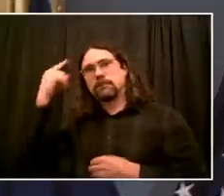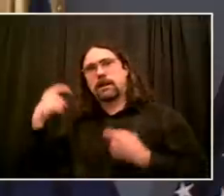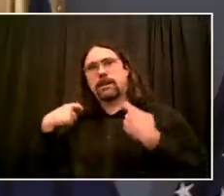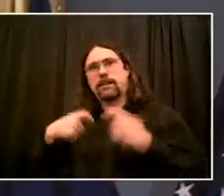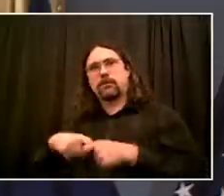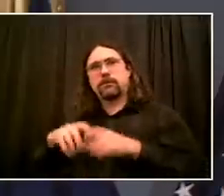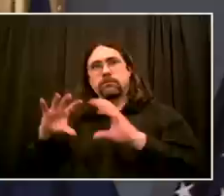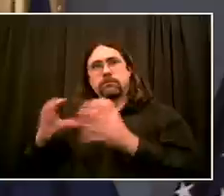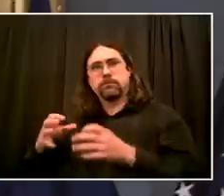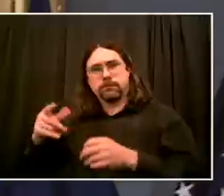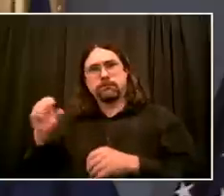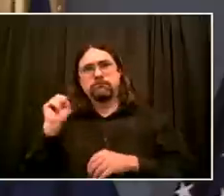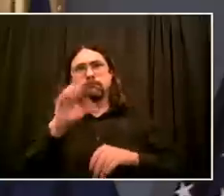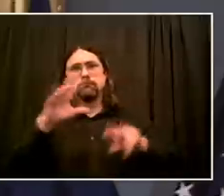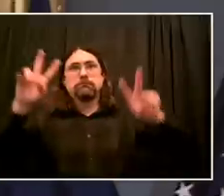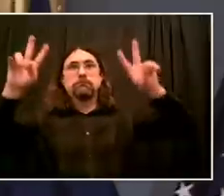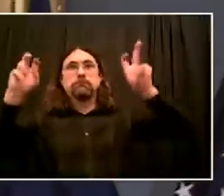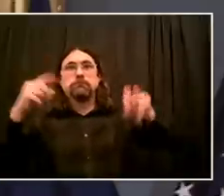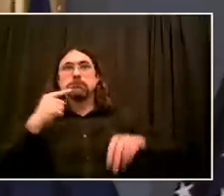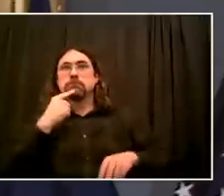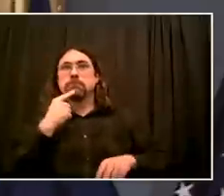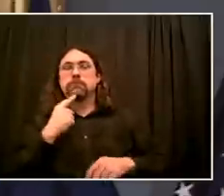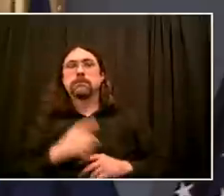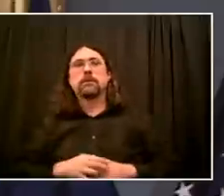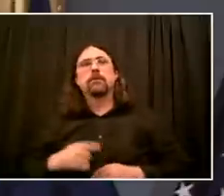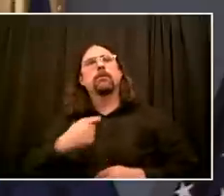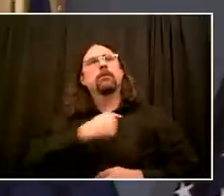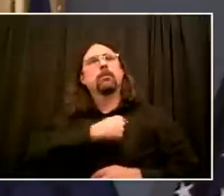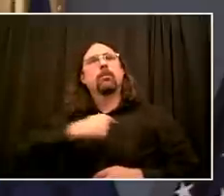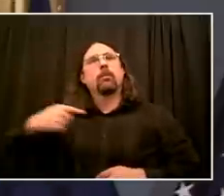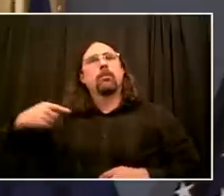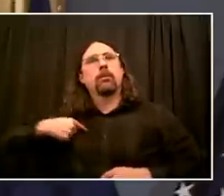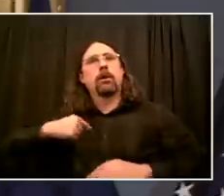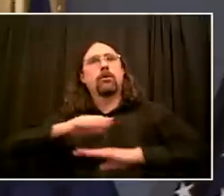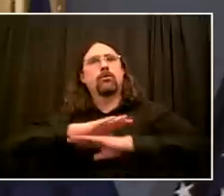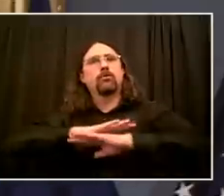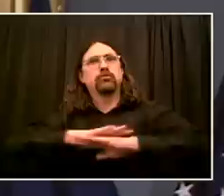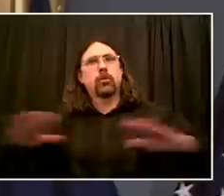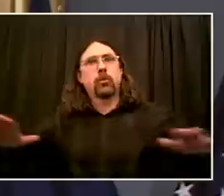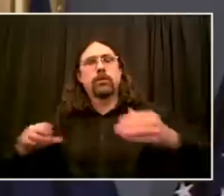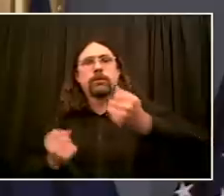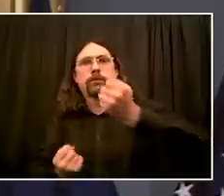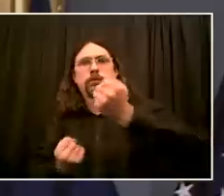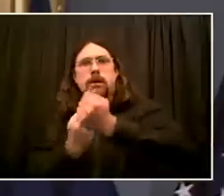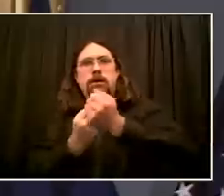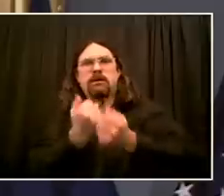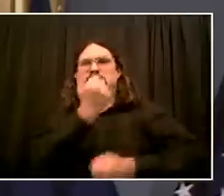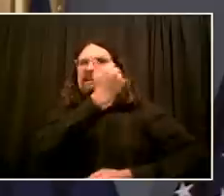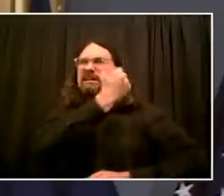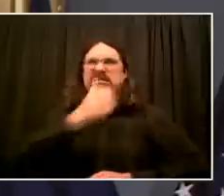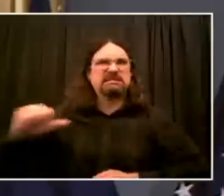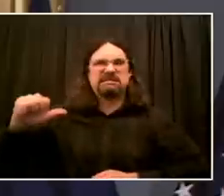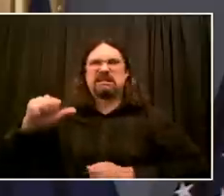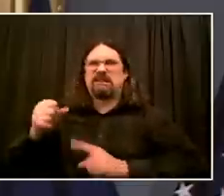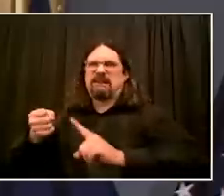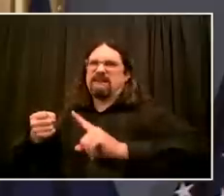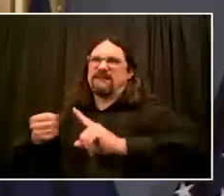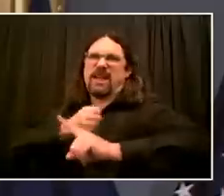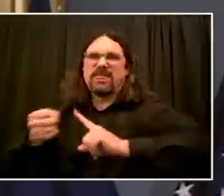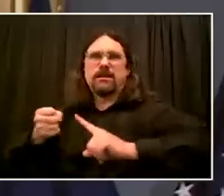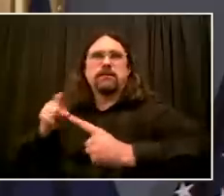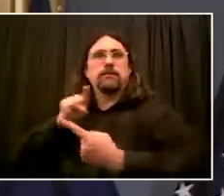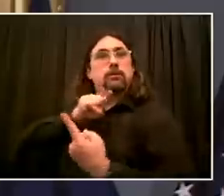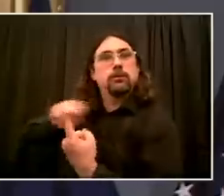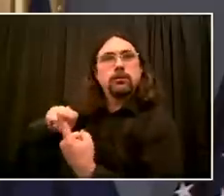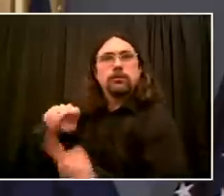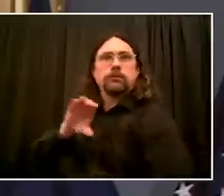against the police or the senseless destruction of property, but the police department must acknowledge that those of its members